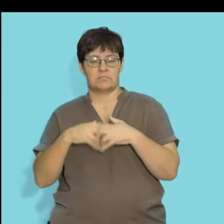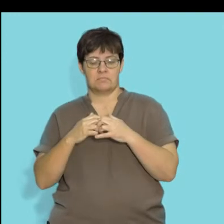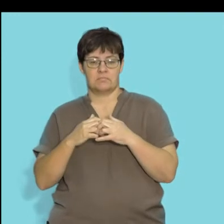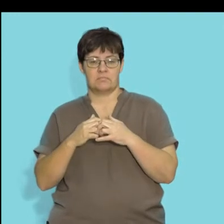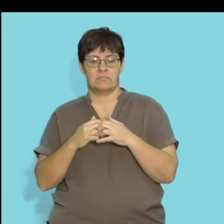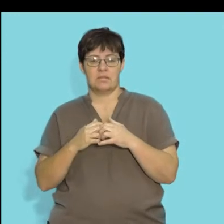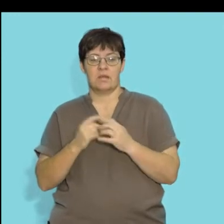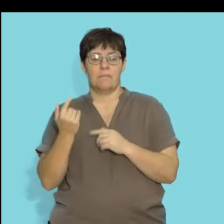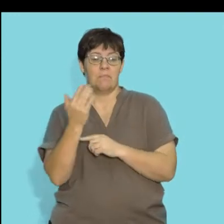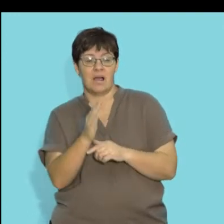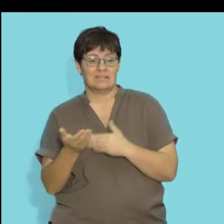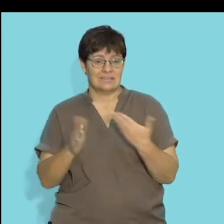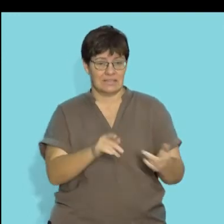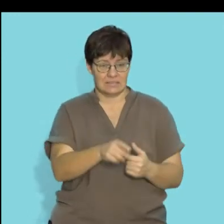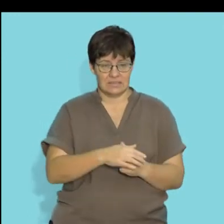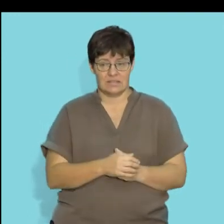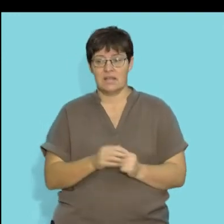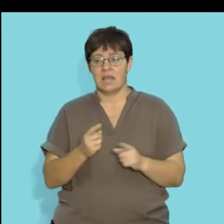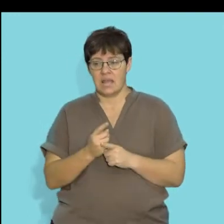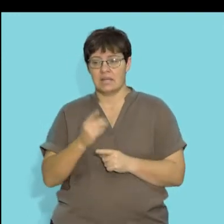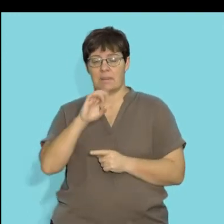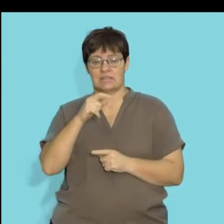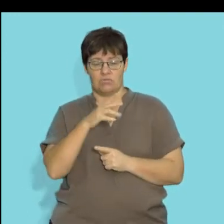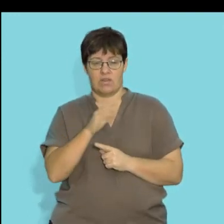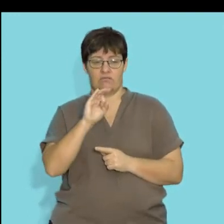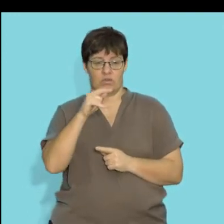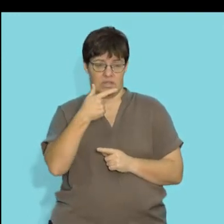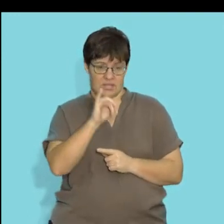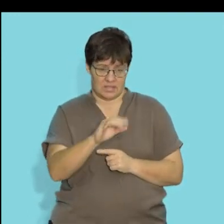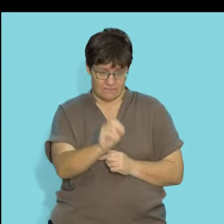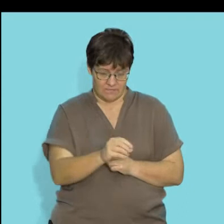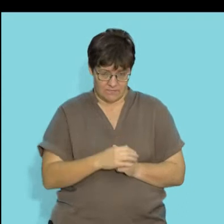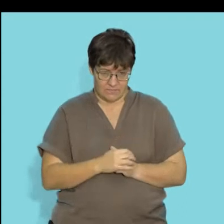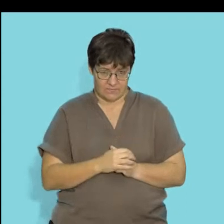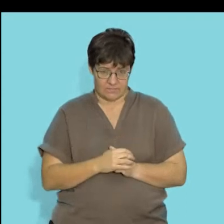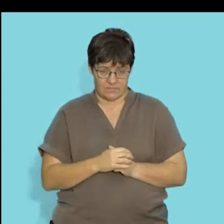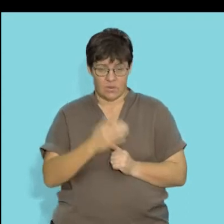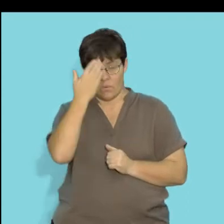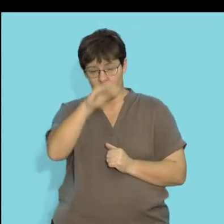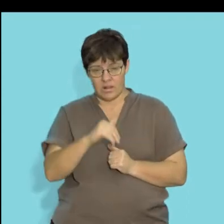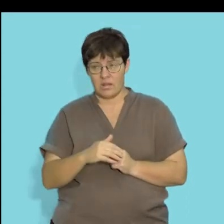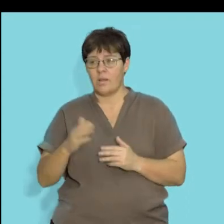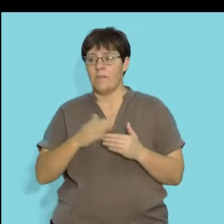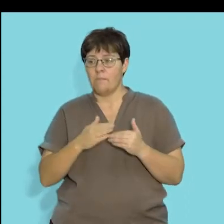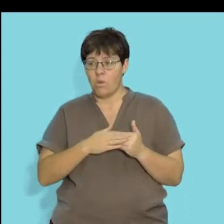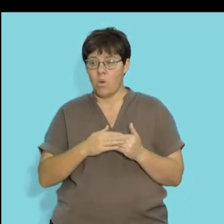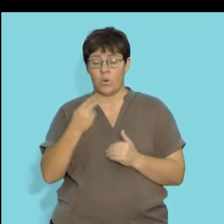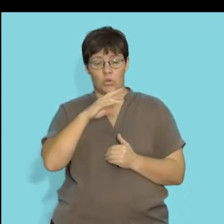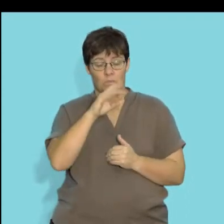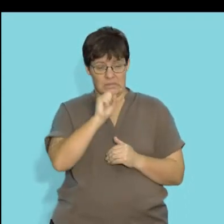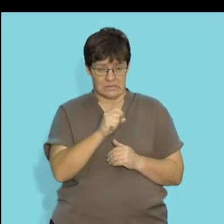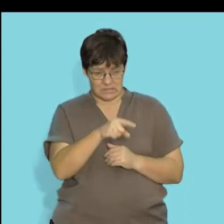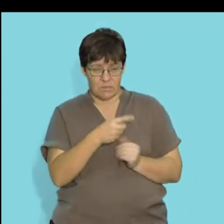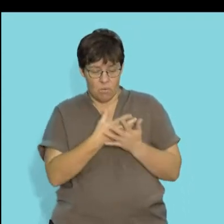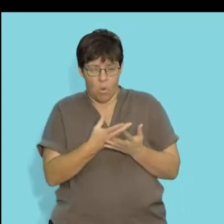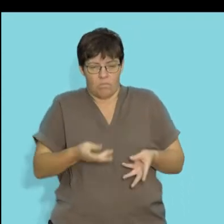made up of dead plant and animal materials and bacteria and fungi. We do know that the more the humus